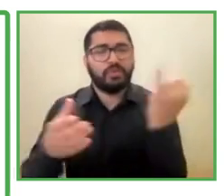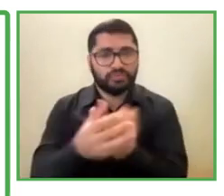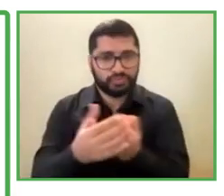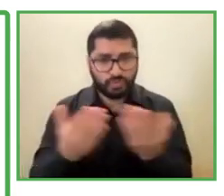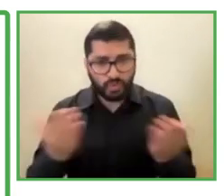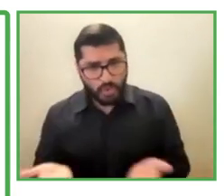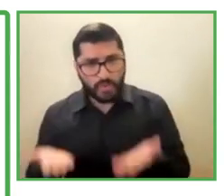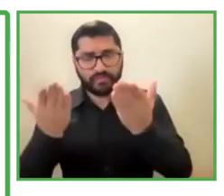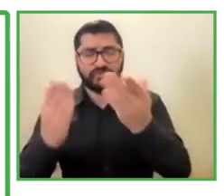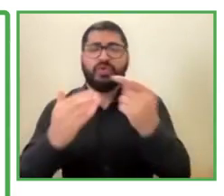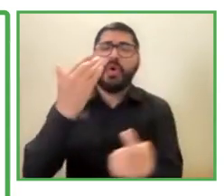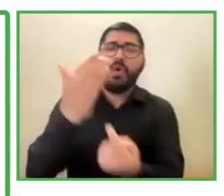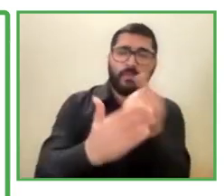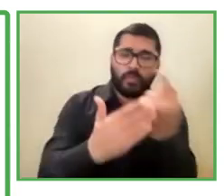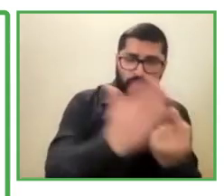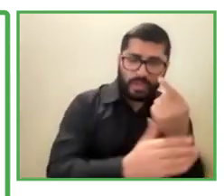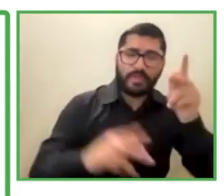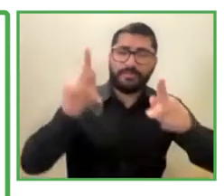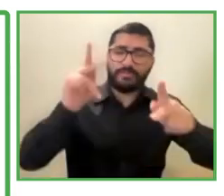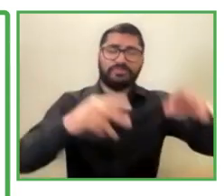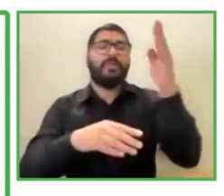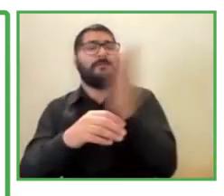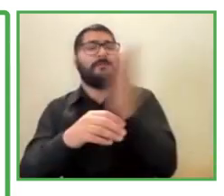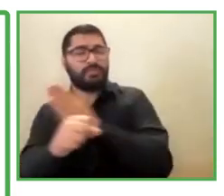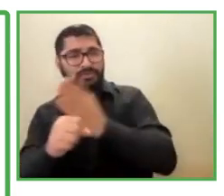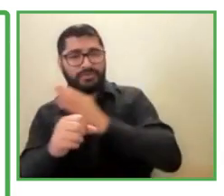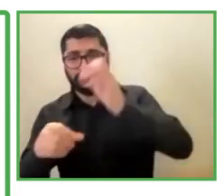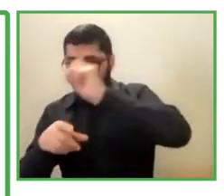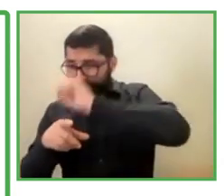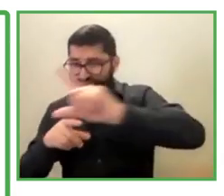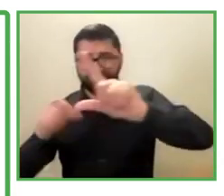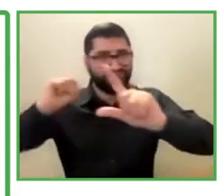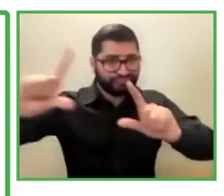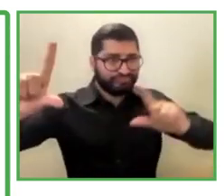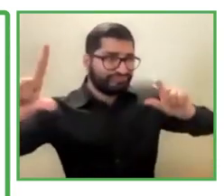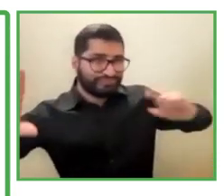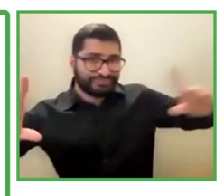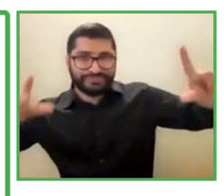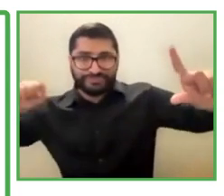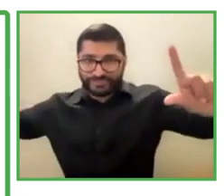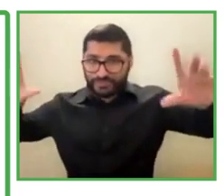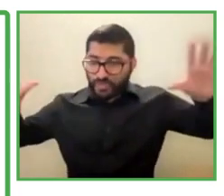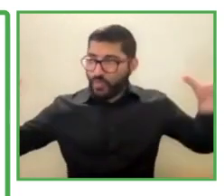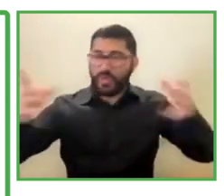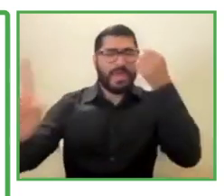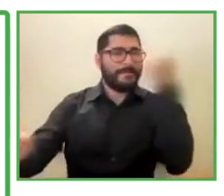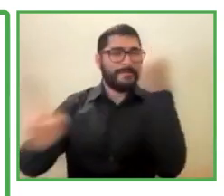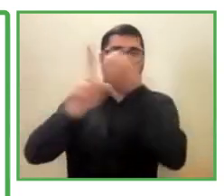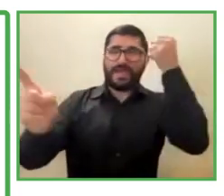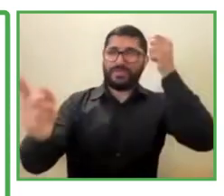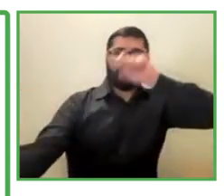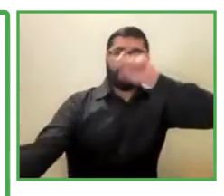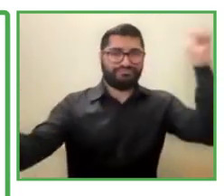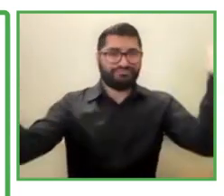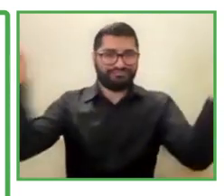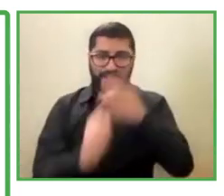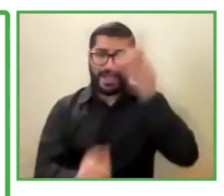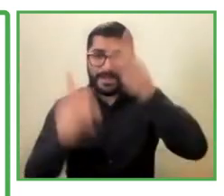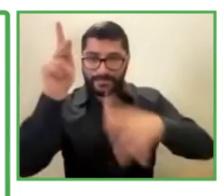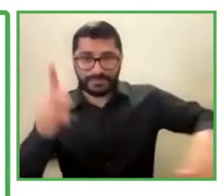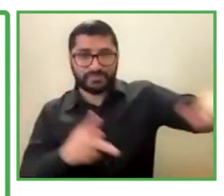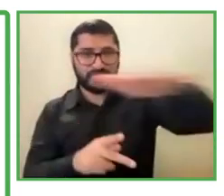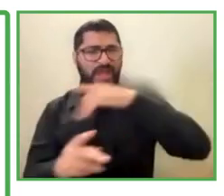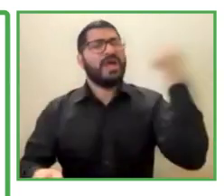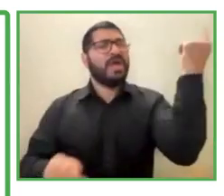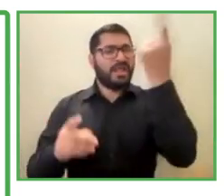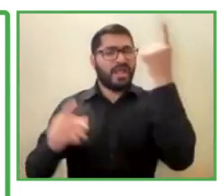impact on the society and overall. So that is what I know, you know, I thought I'd share with you all, and happy